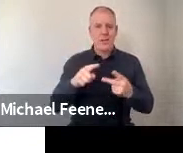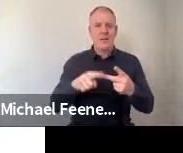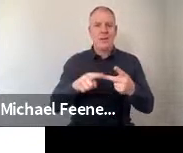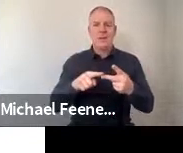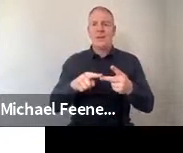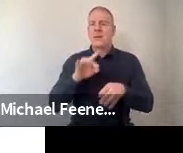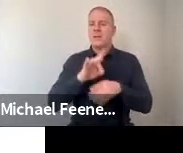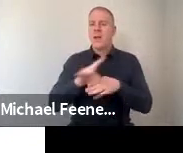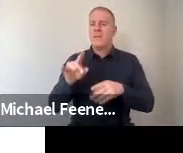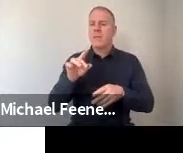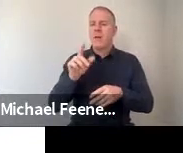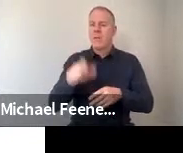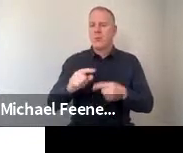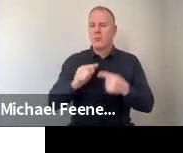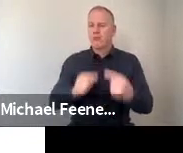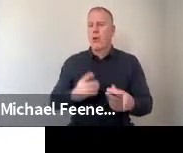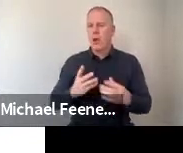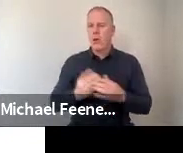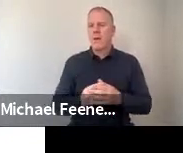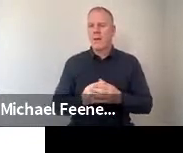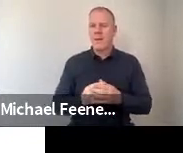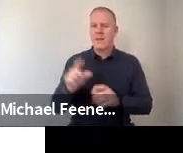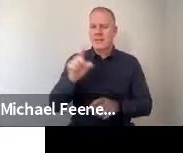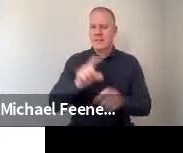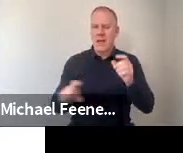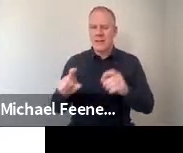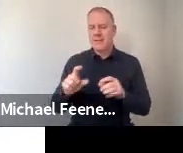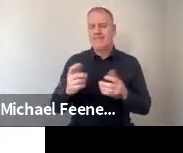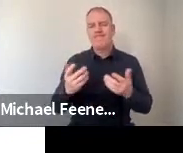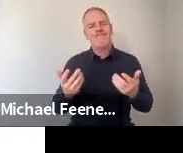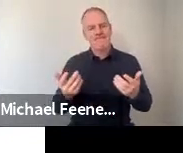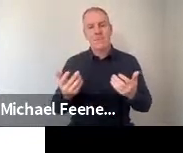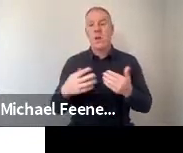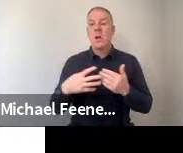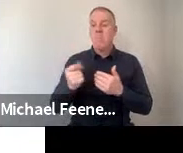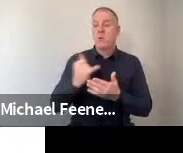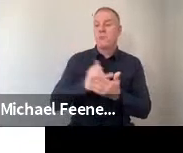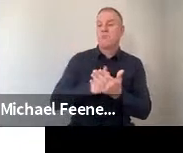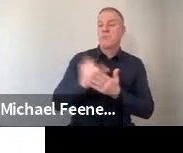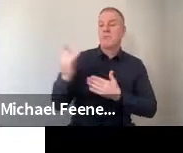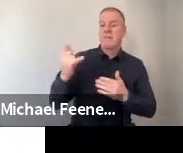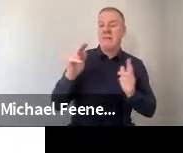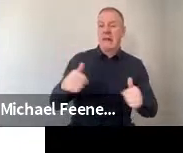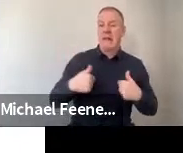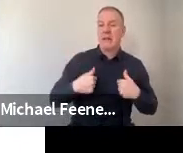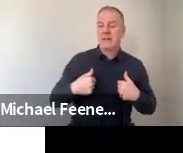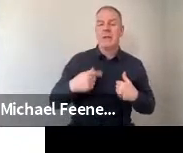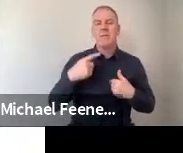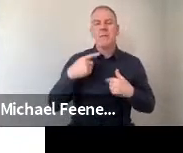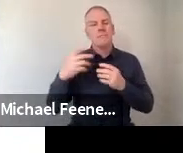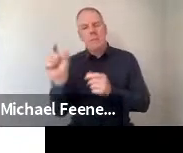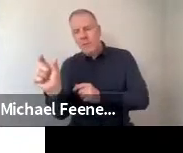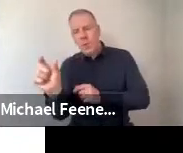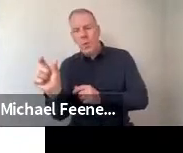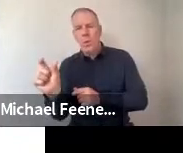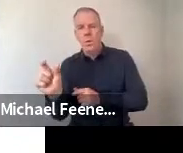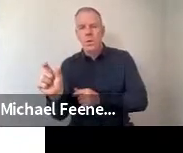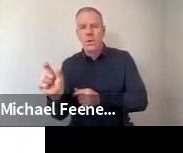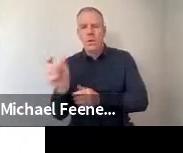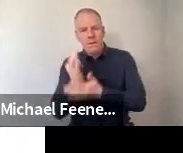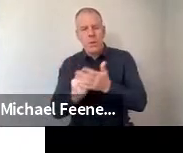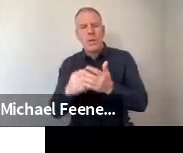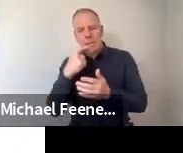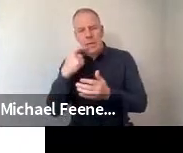always struggle with science. This was majority rejected, but a substantial minority agreed.